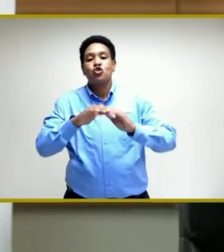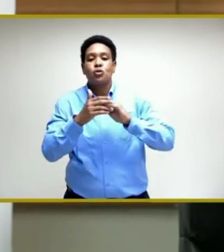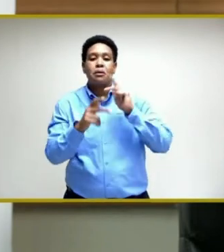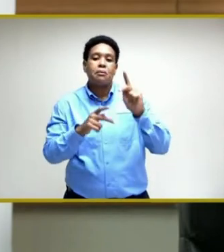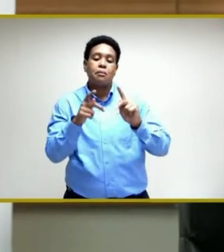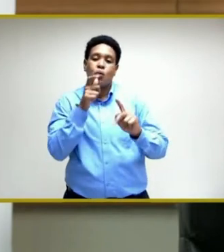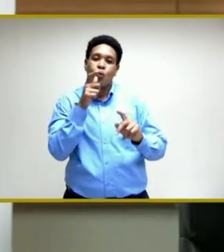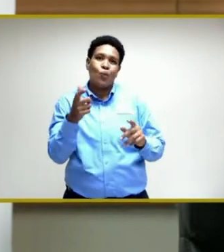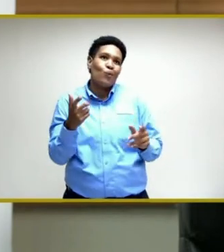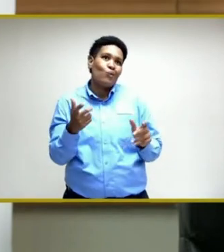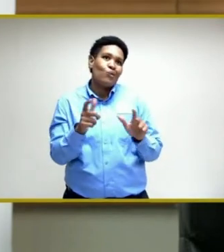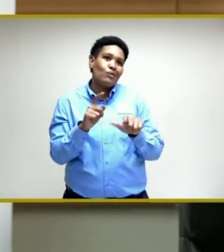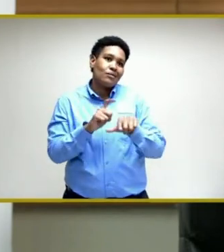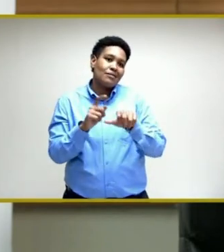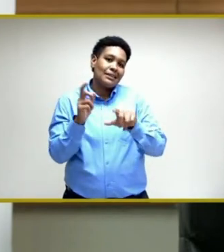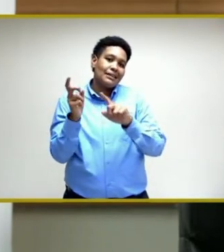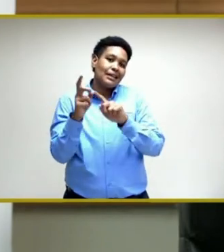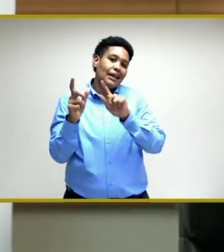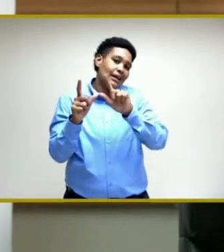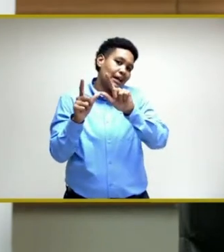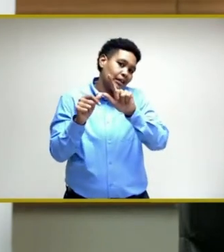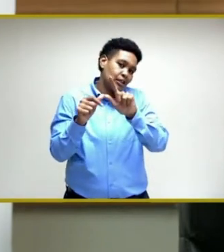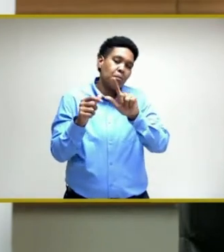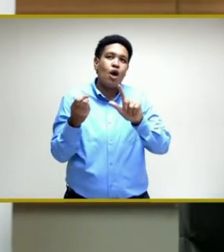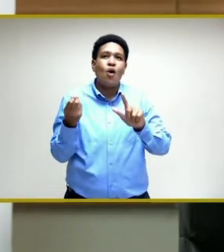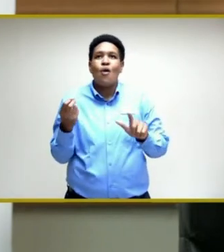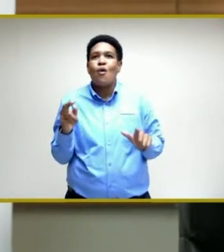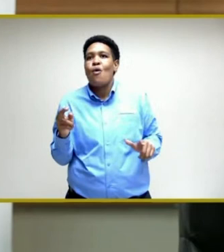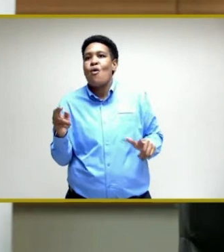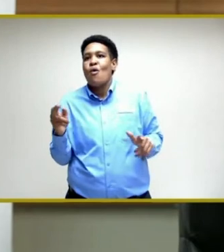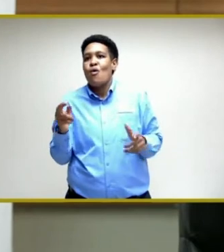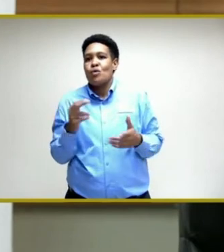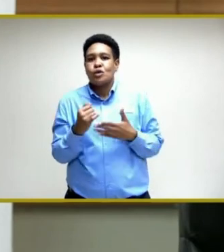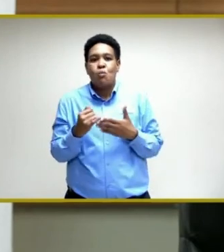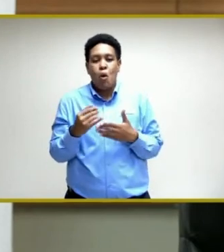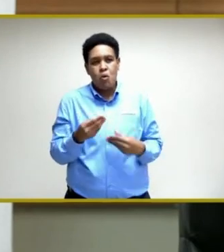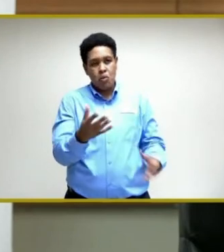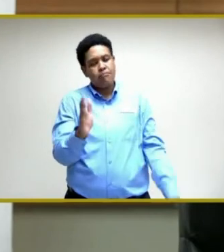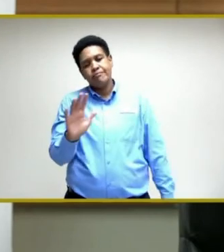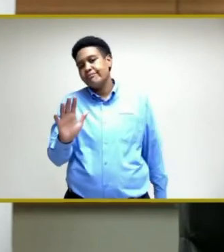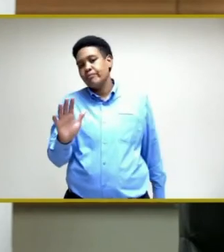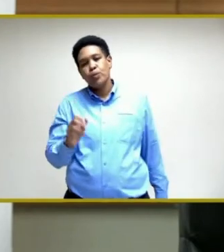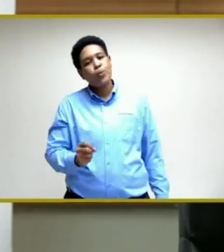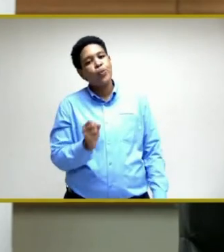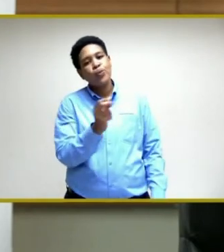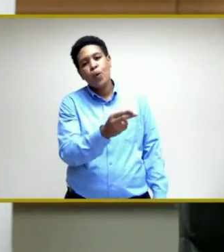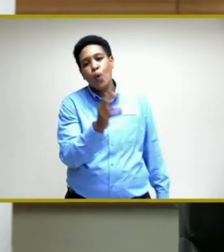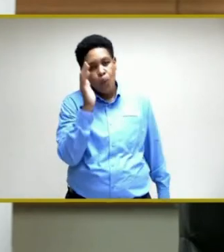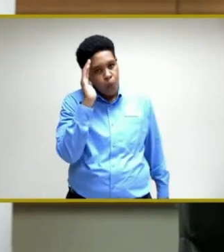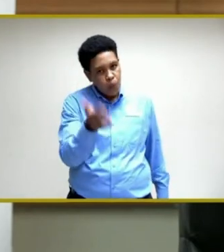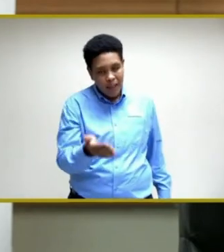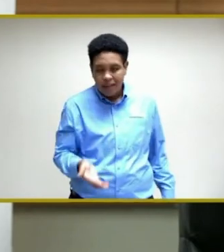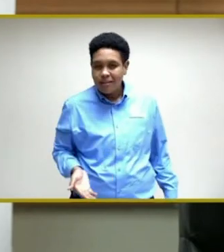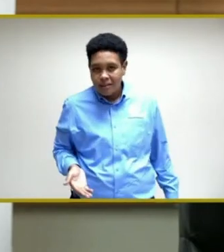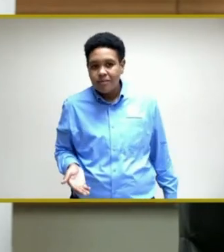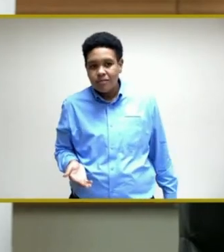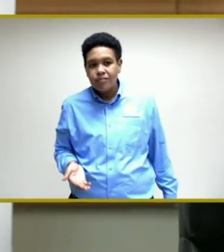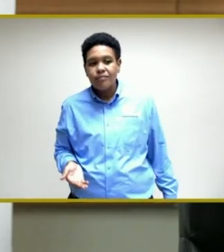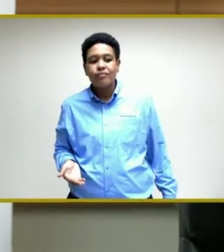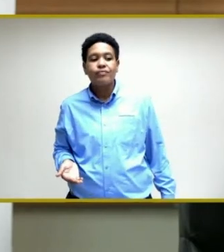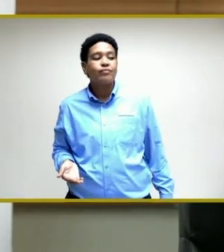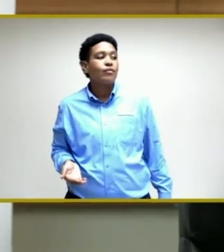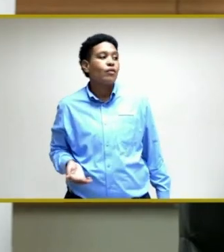that would have passed the expiration date, and therefore, no